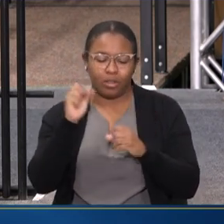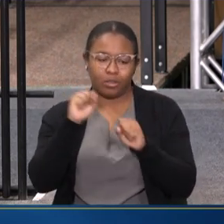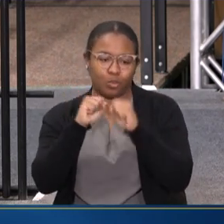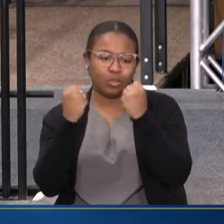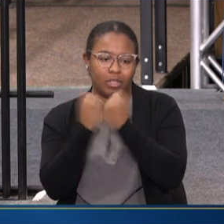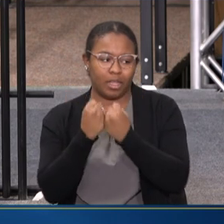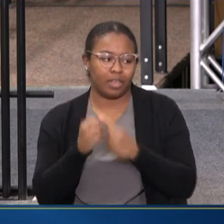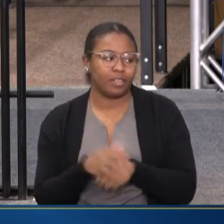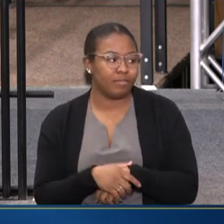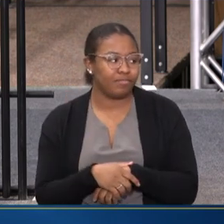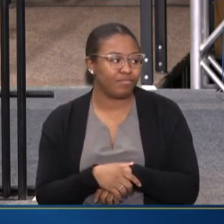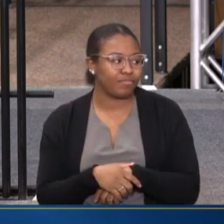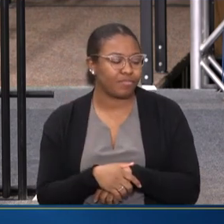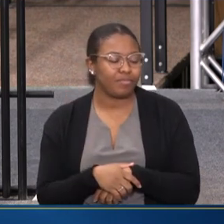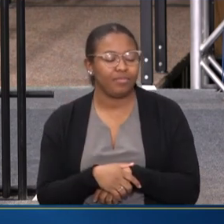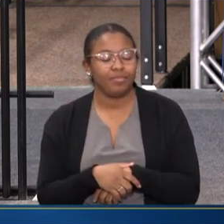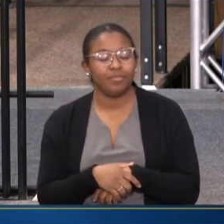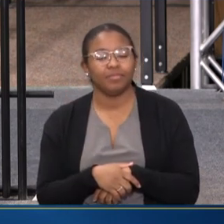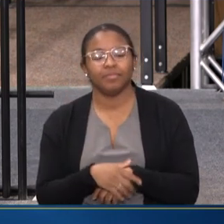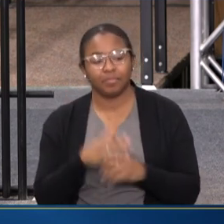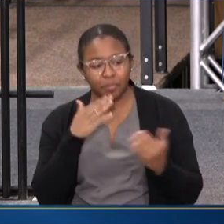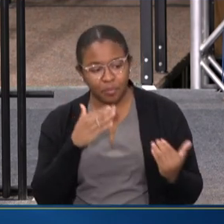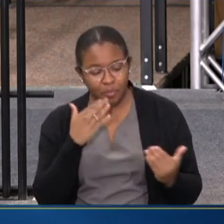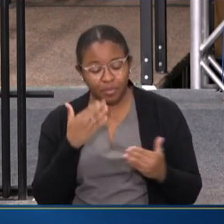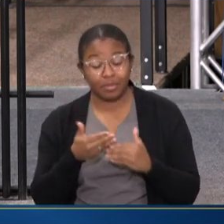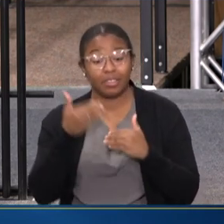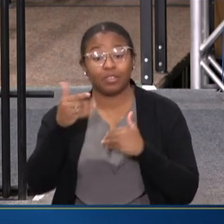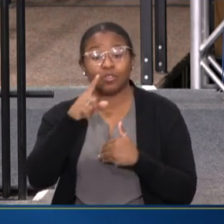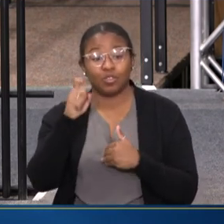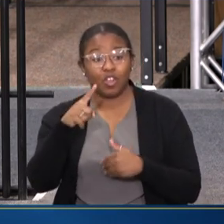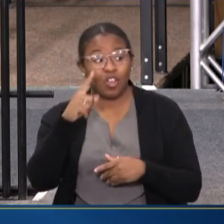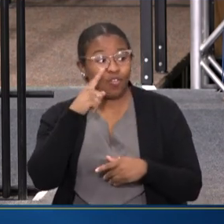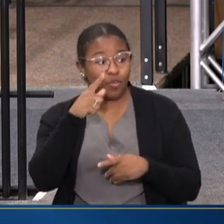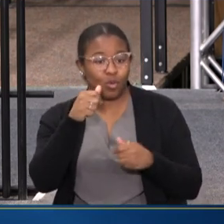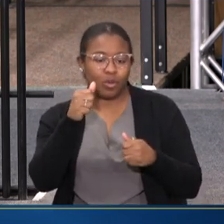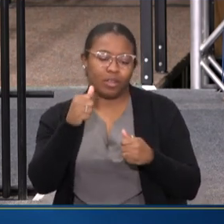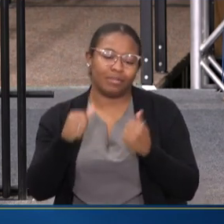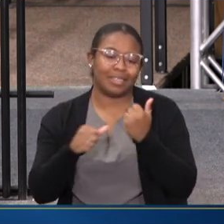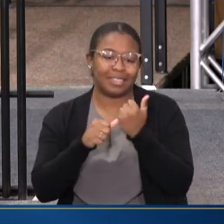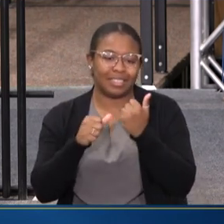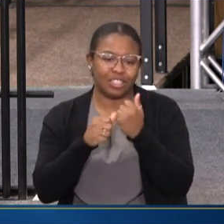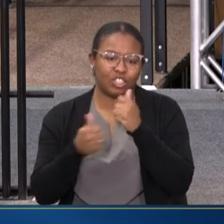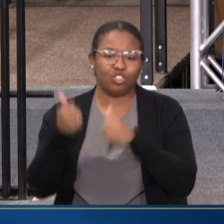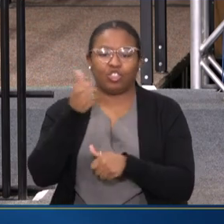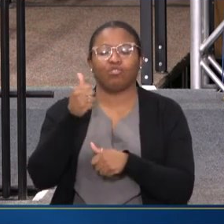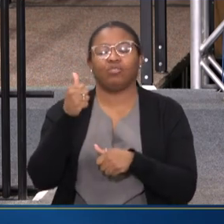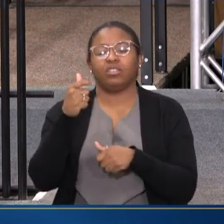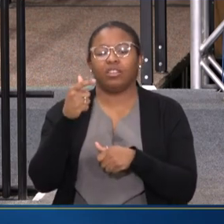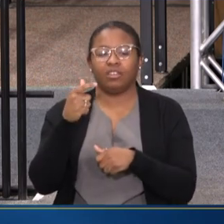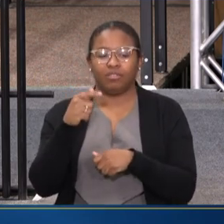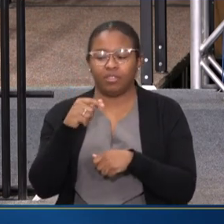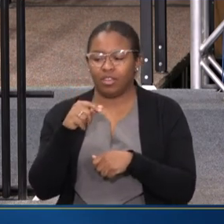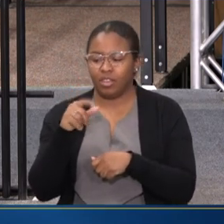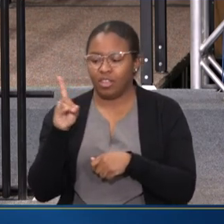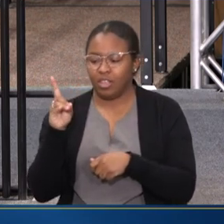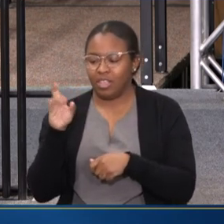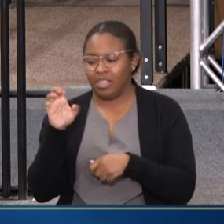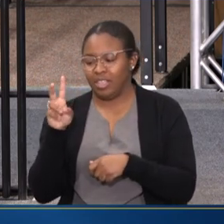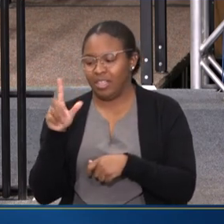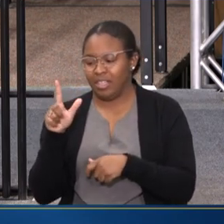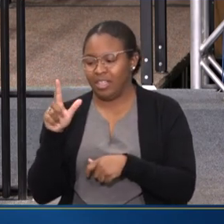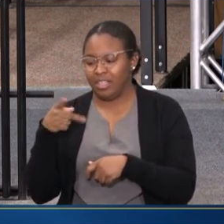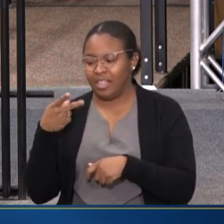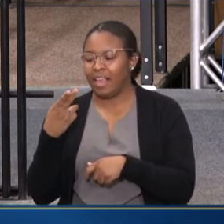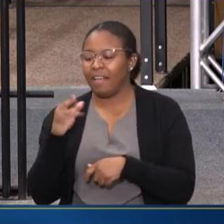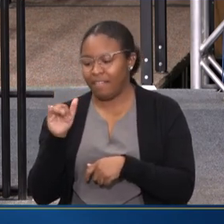THANK YOU. THIS NEXT QUESTION IS TO ASSISTANT SECRETARY DELPHIN RITMAN. AS SECRETARY BECERA MENTIONED IN HIS